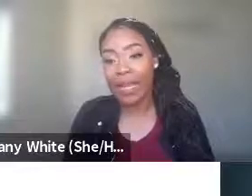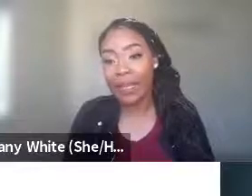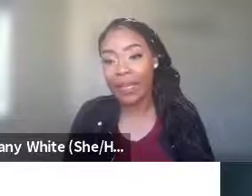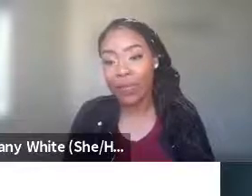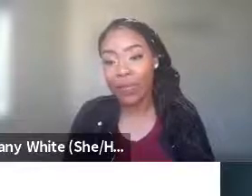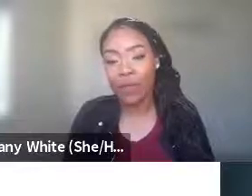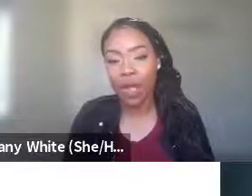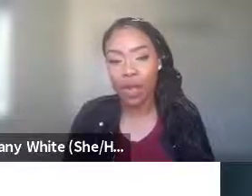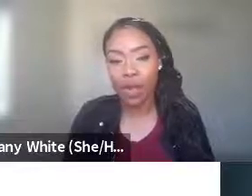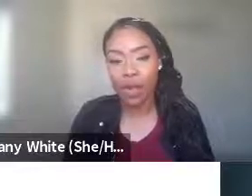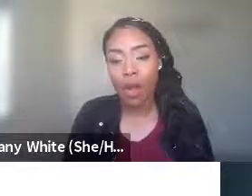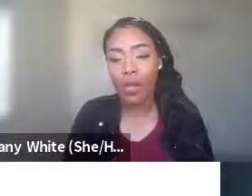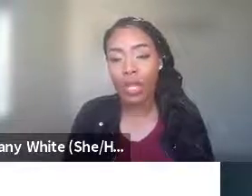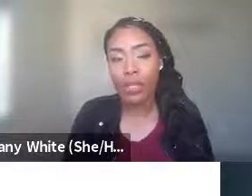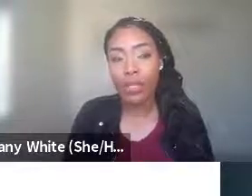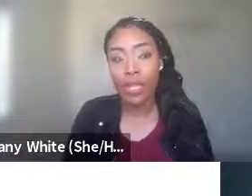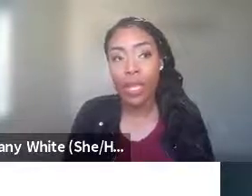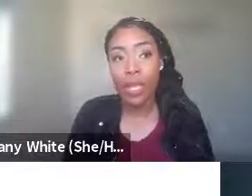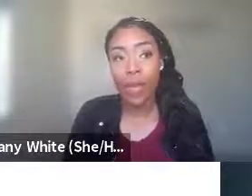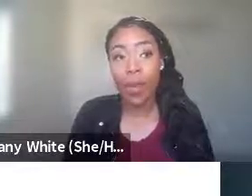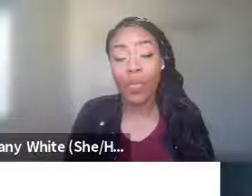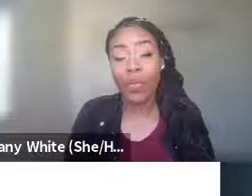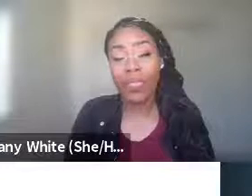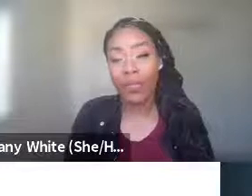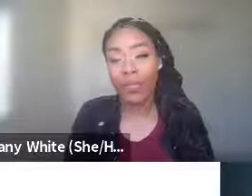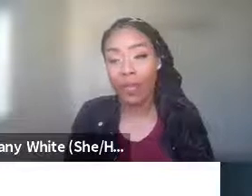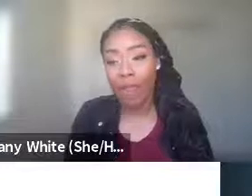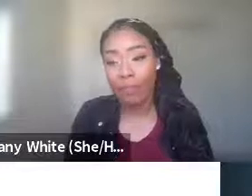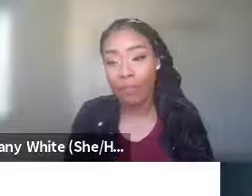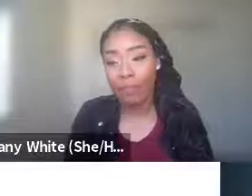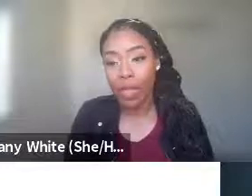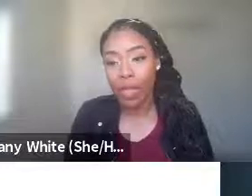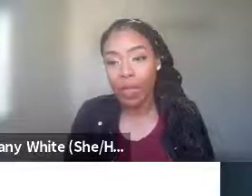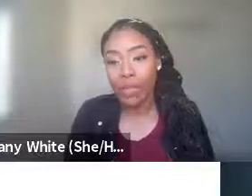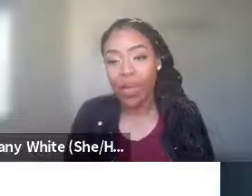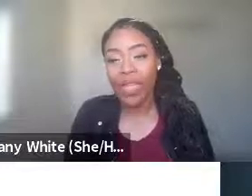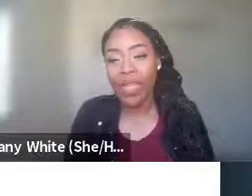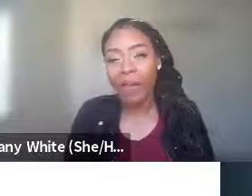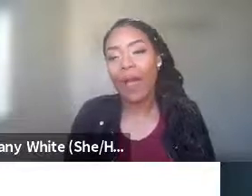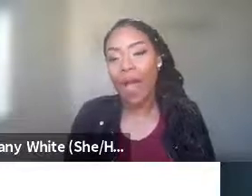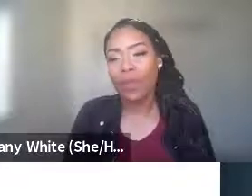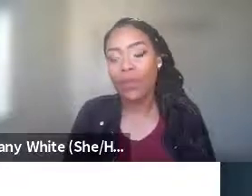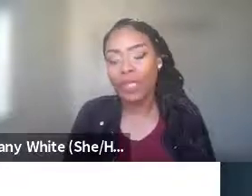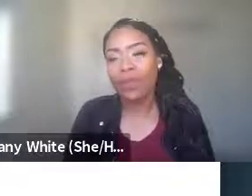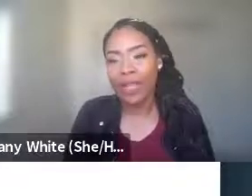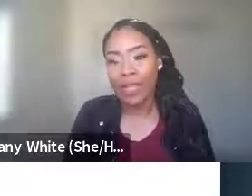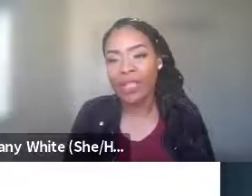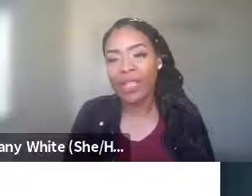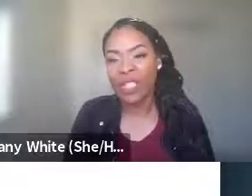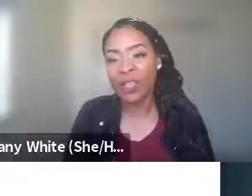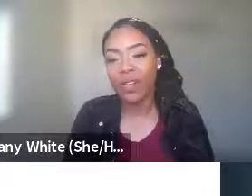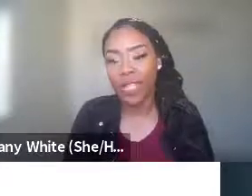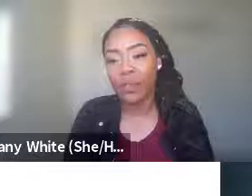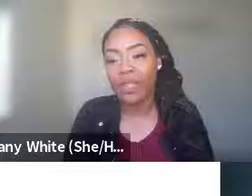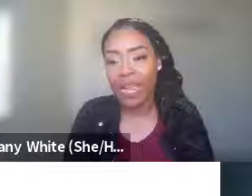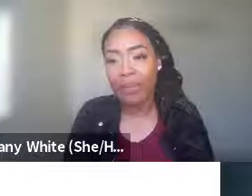Whereas black indigenous people of color are judged on their potential for crime. So think about how those different things